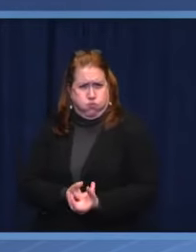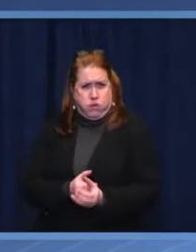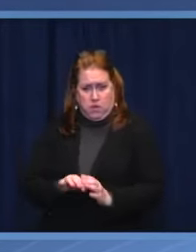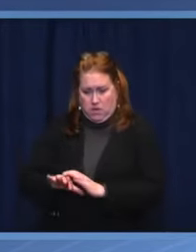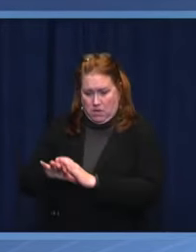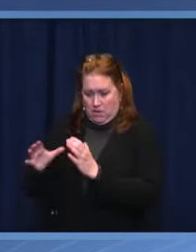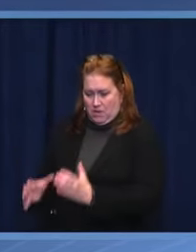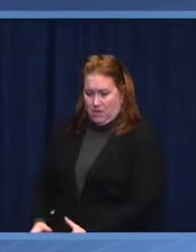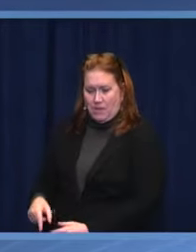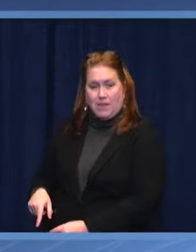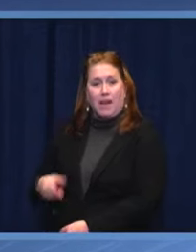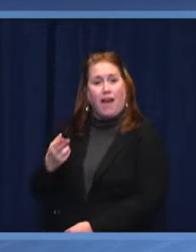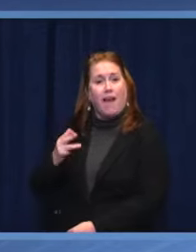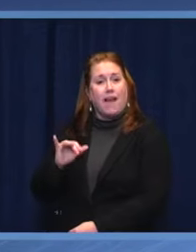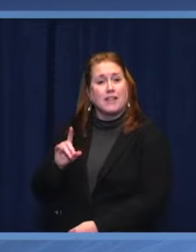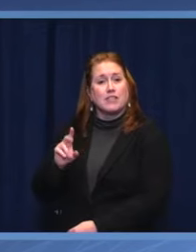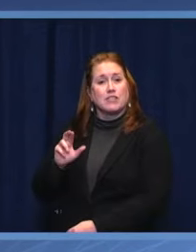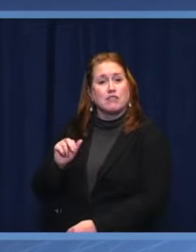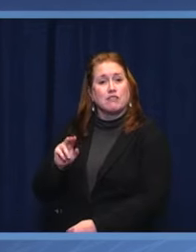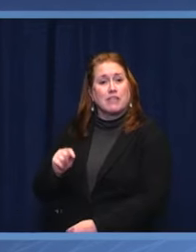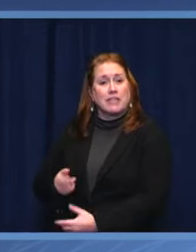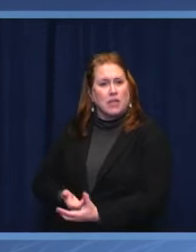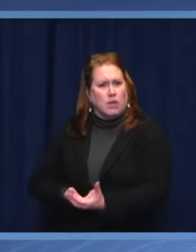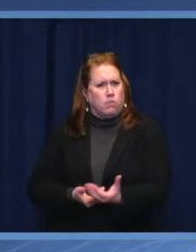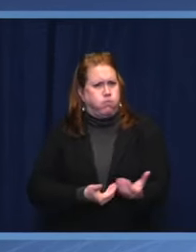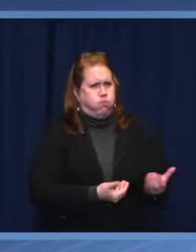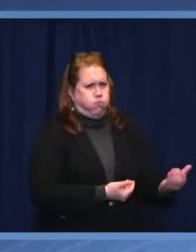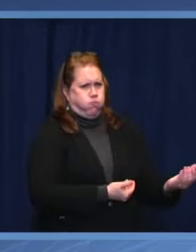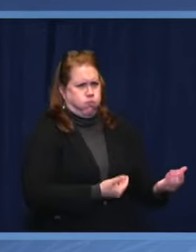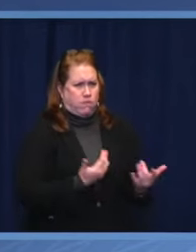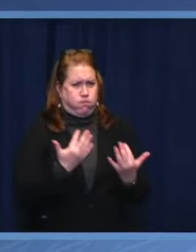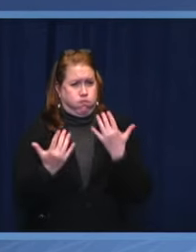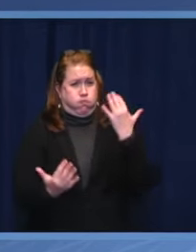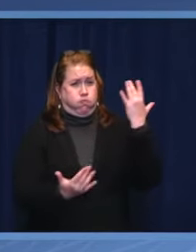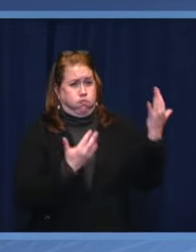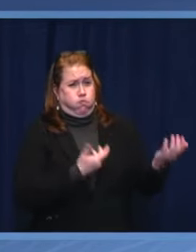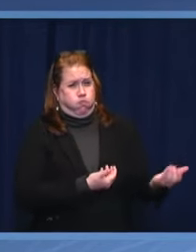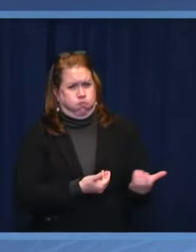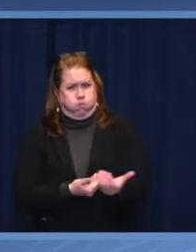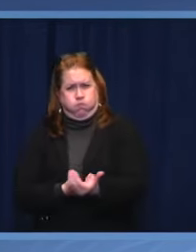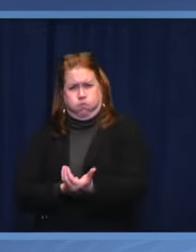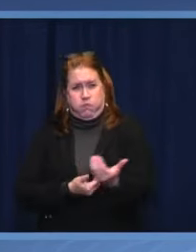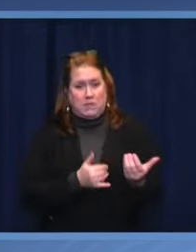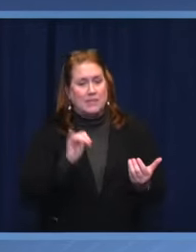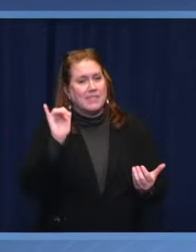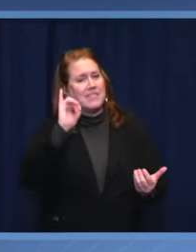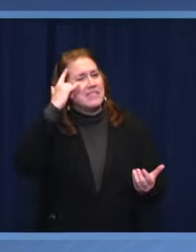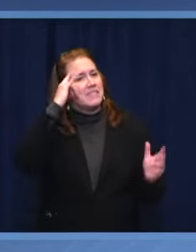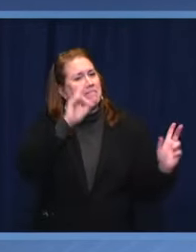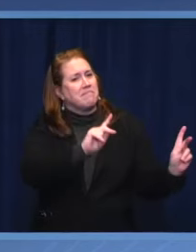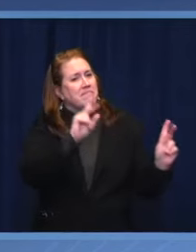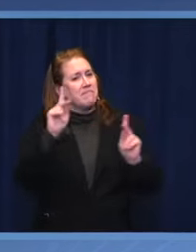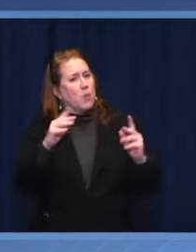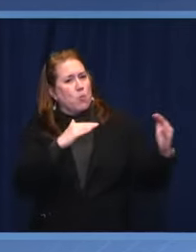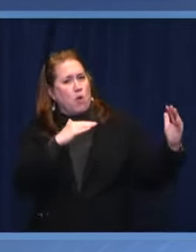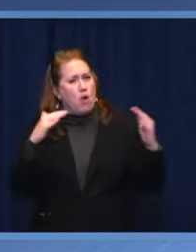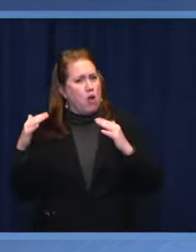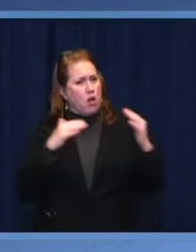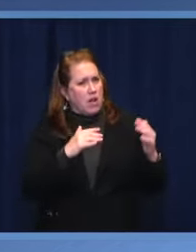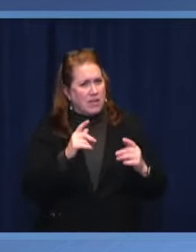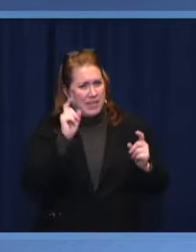distances. It works the same way in war. The more restrictions